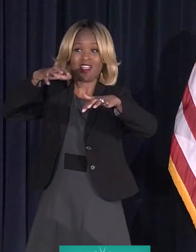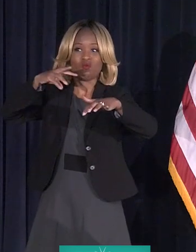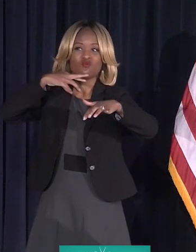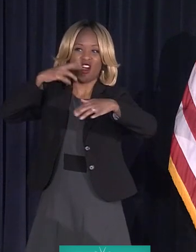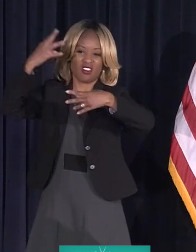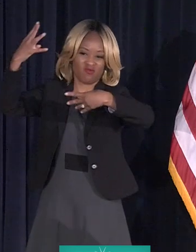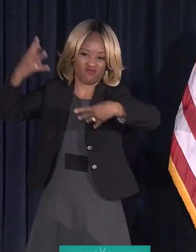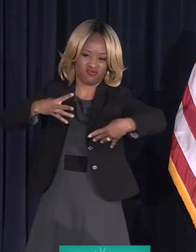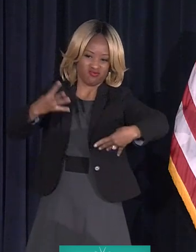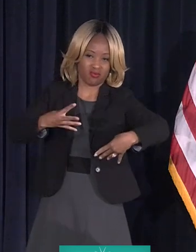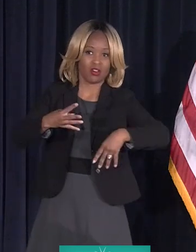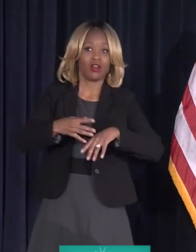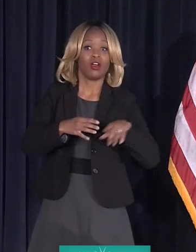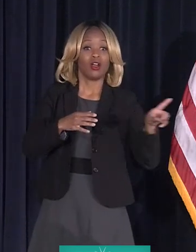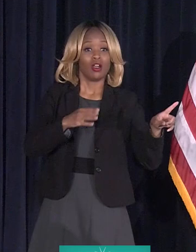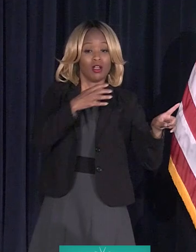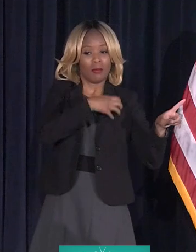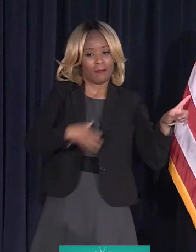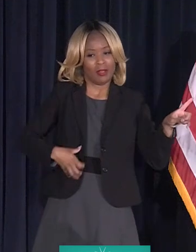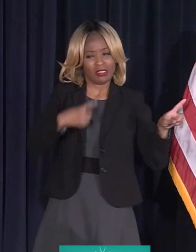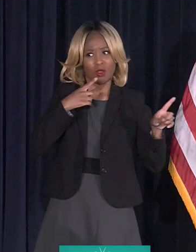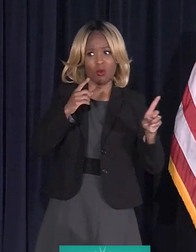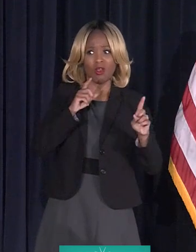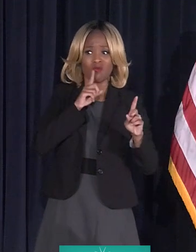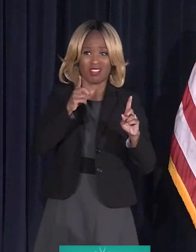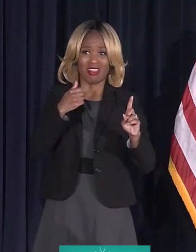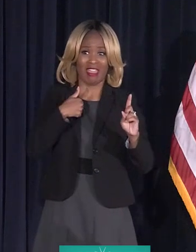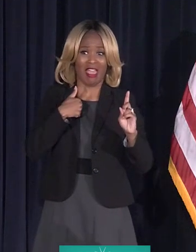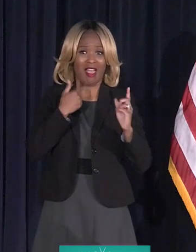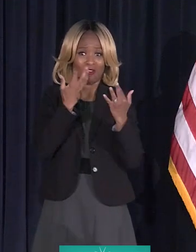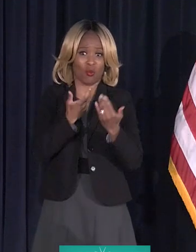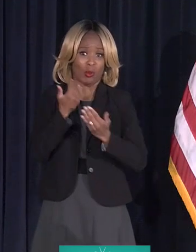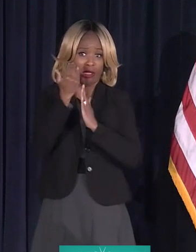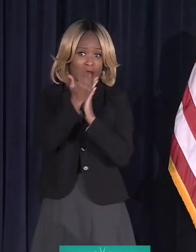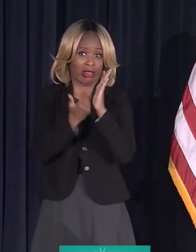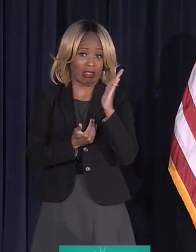quite a wait list on that. Are you on the wait list already?